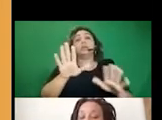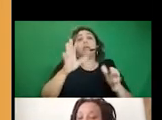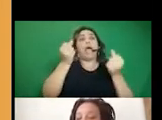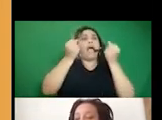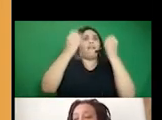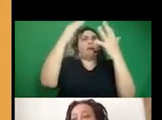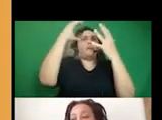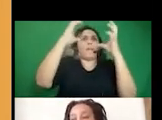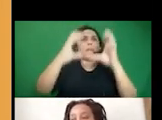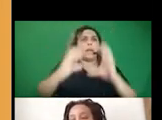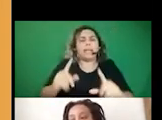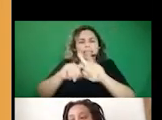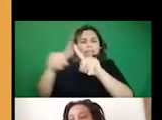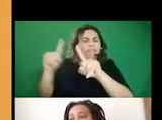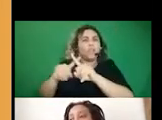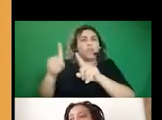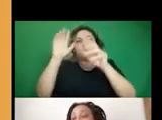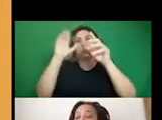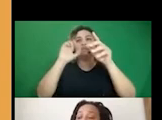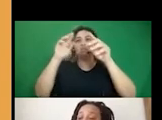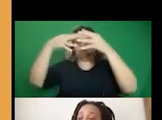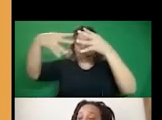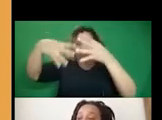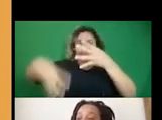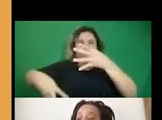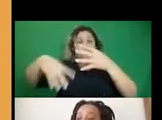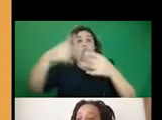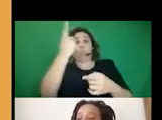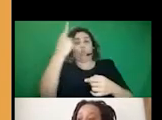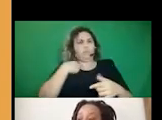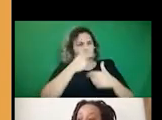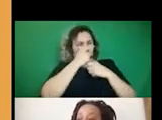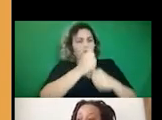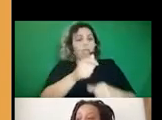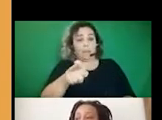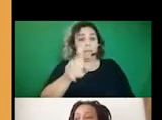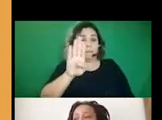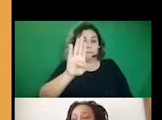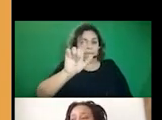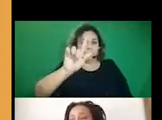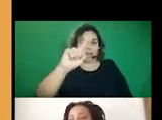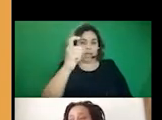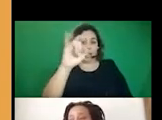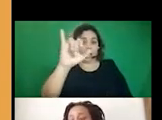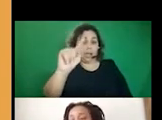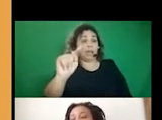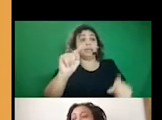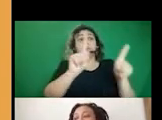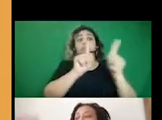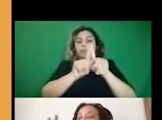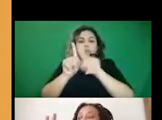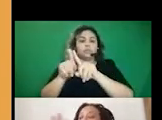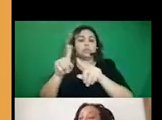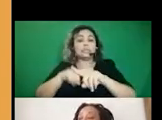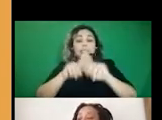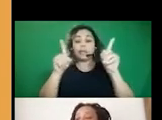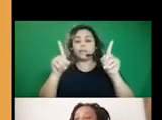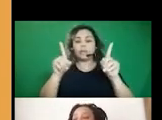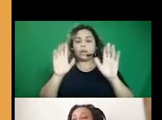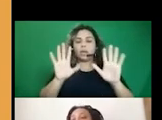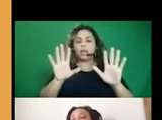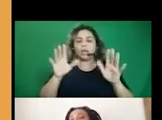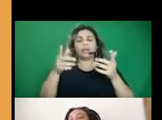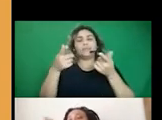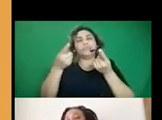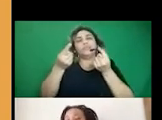break down the different components to this. One that I thought was interesting was Blacksit, which is different from Blacksit, but they sort